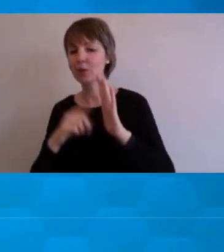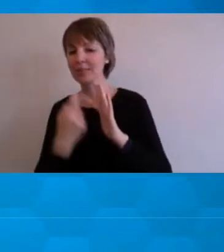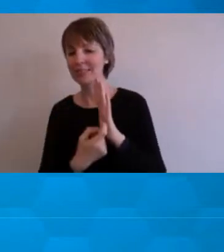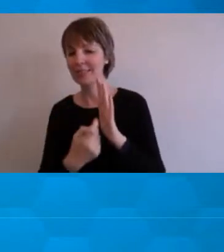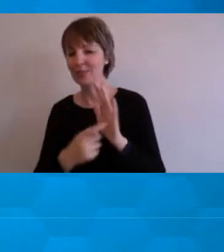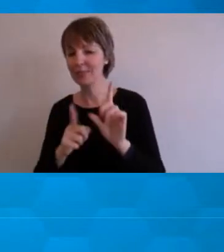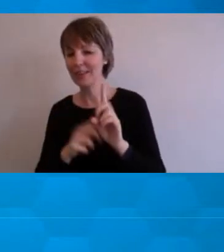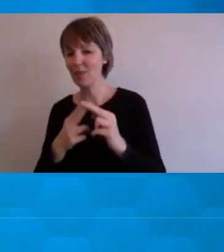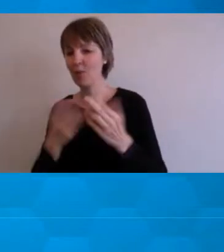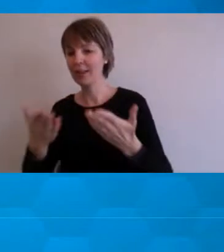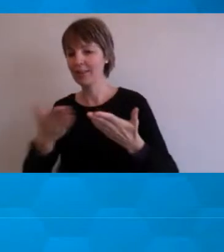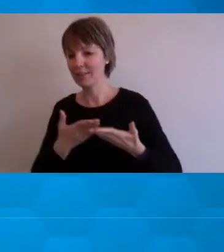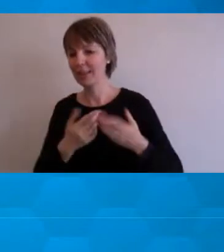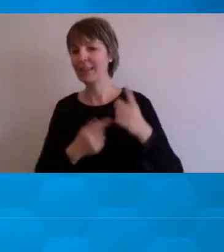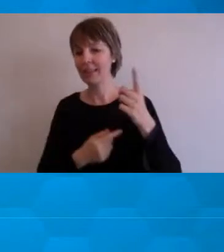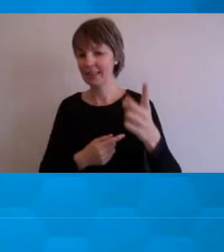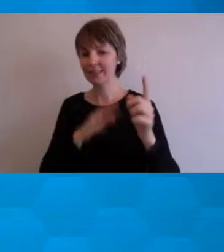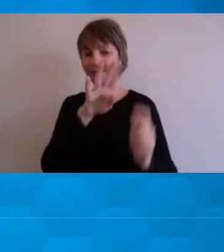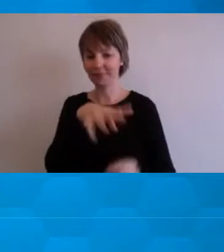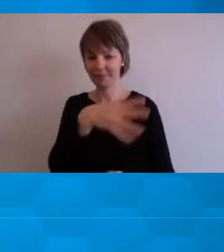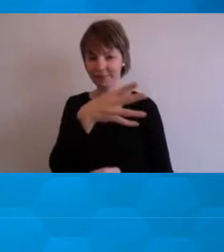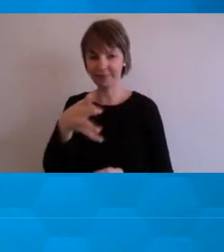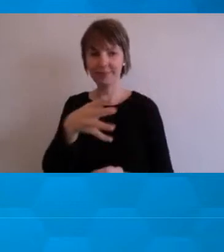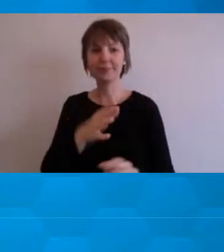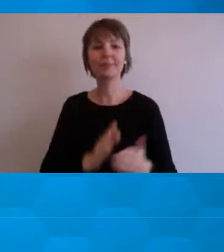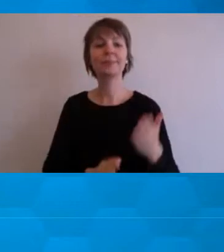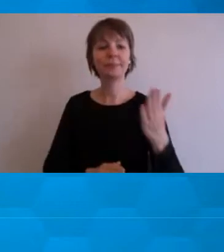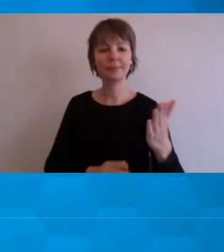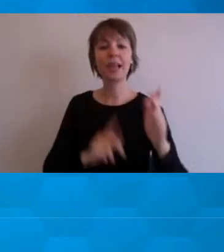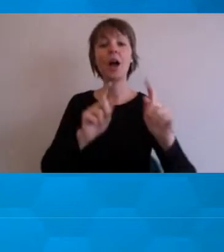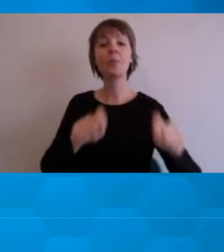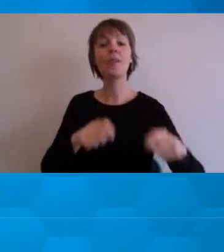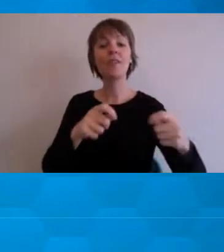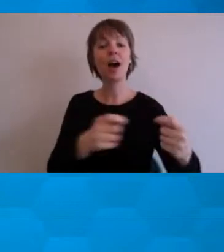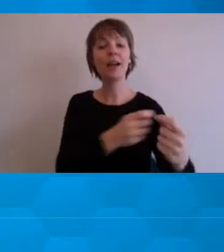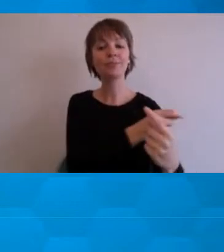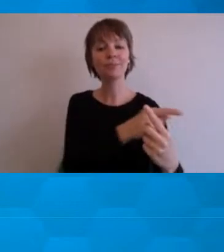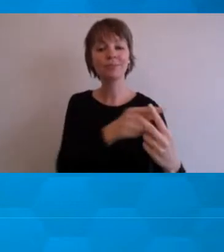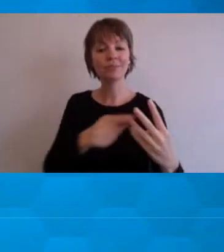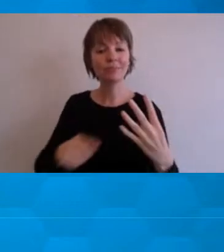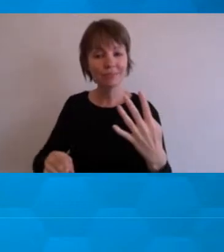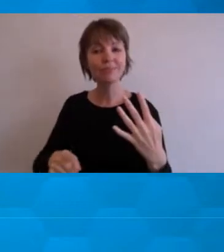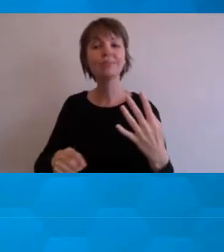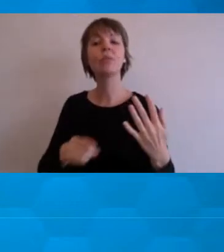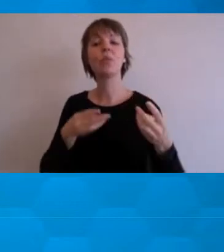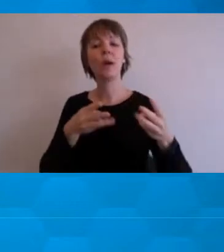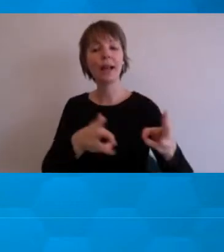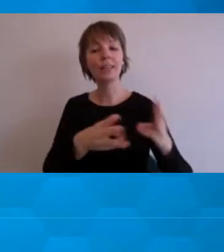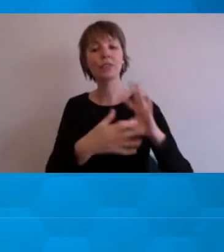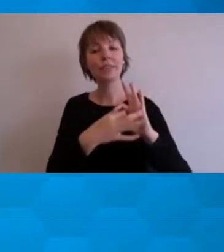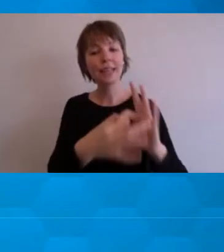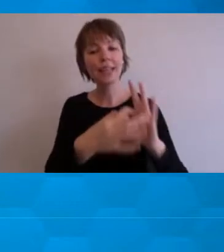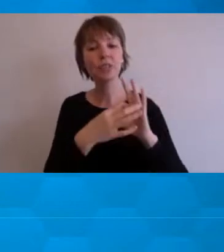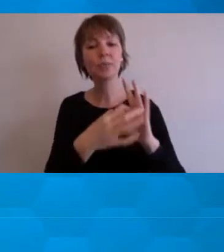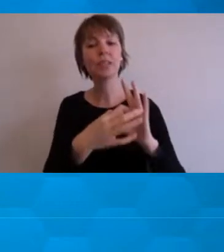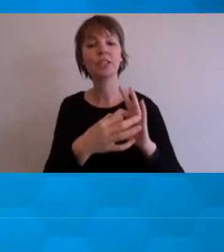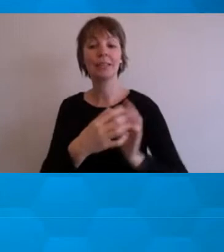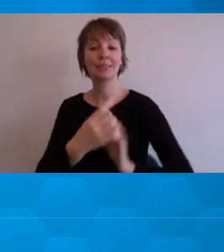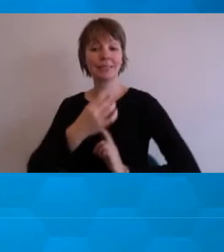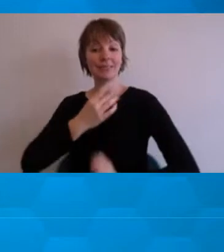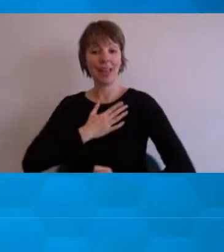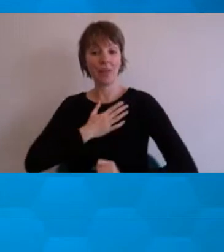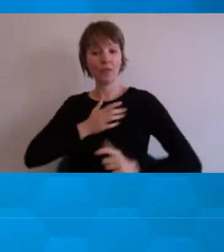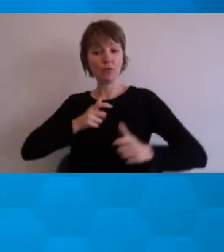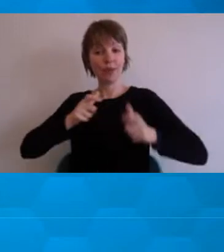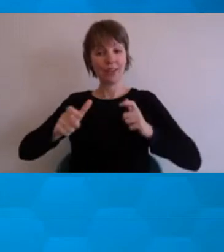here provide multiple means of engagement, here through self-regulation, and it might be hard to see, but this idea